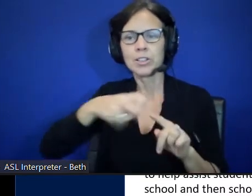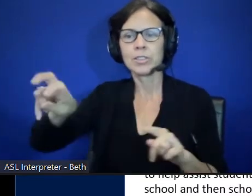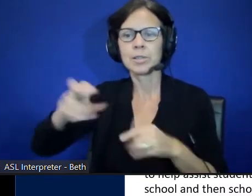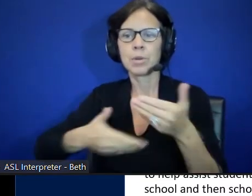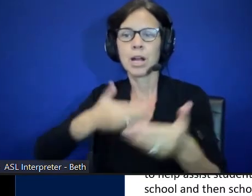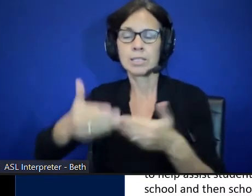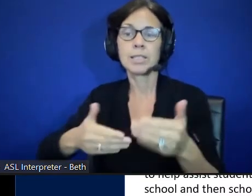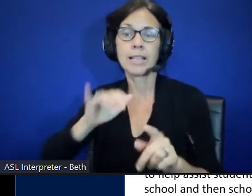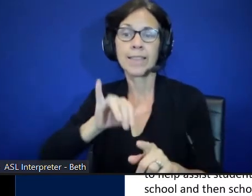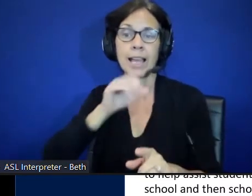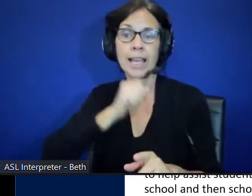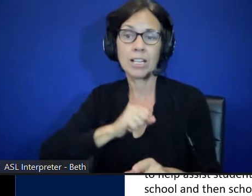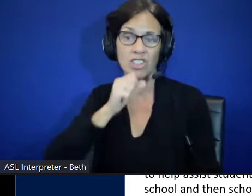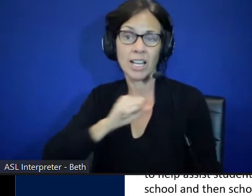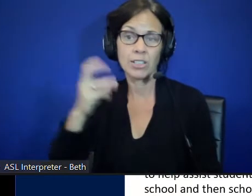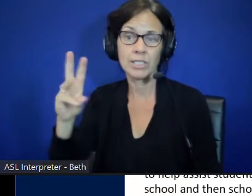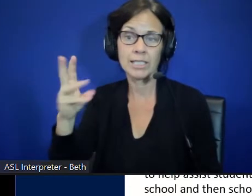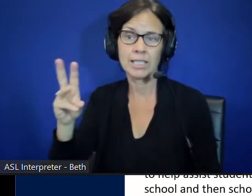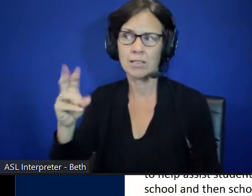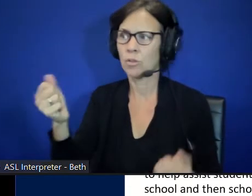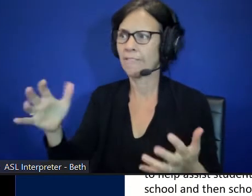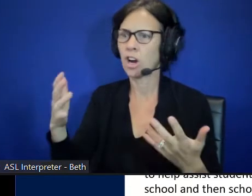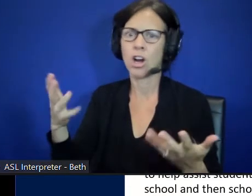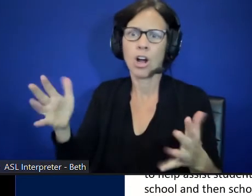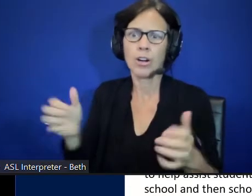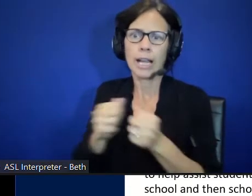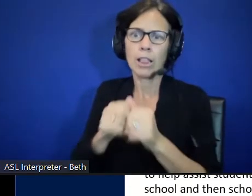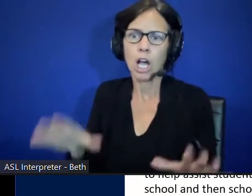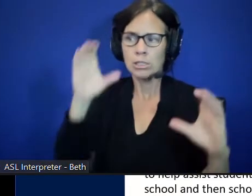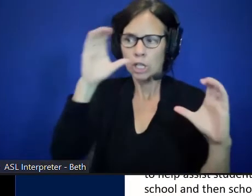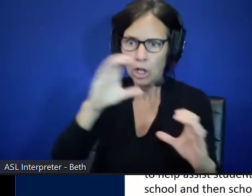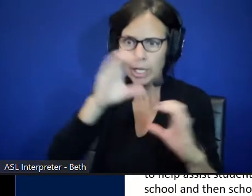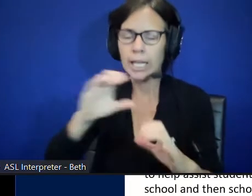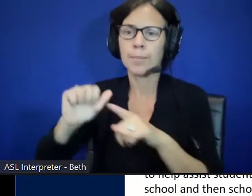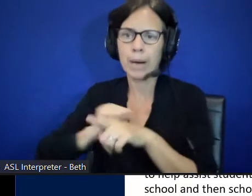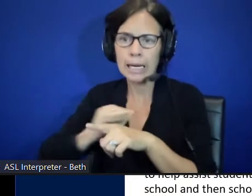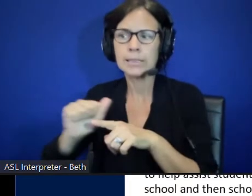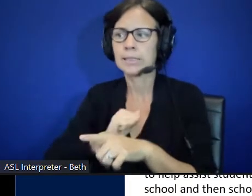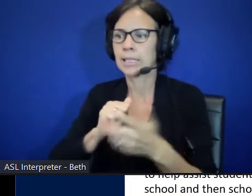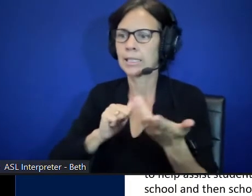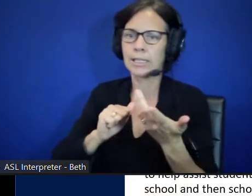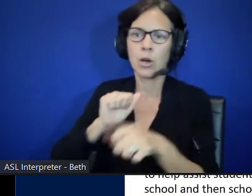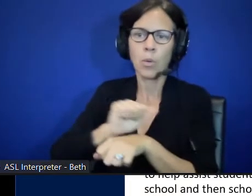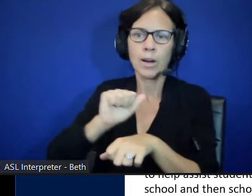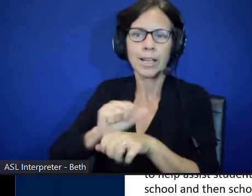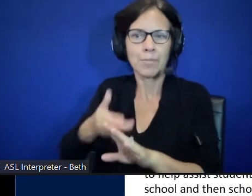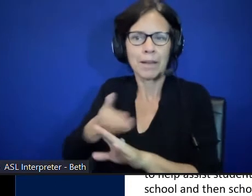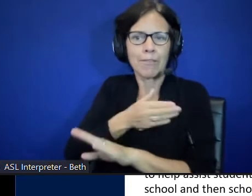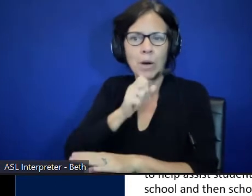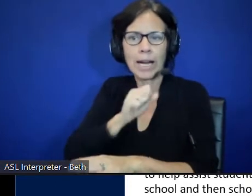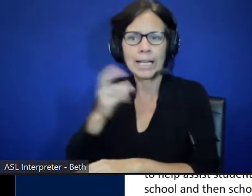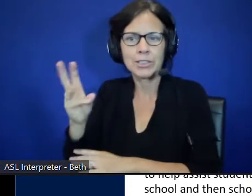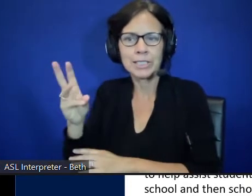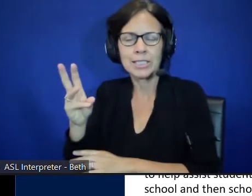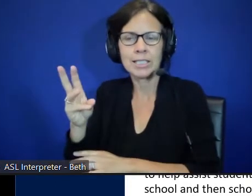age 16. We've already lost years of looking and practicing and working that like they could have had before that. One other